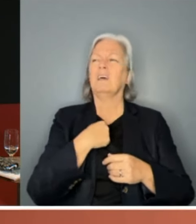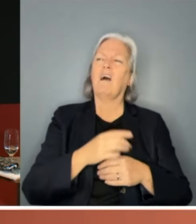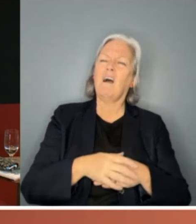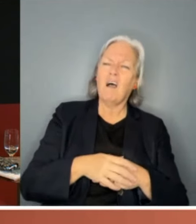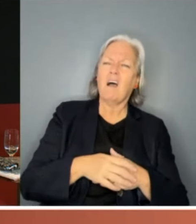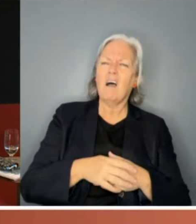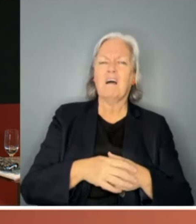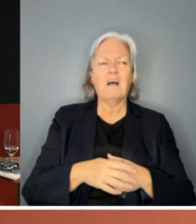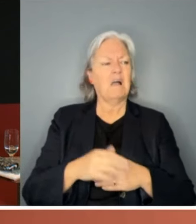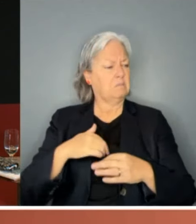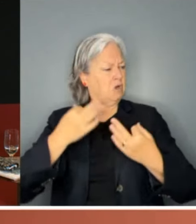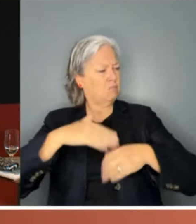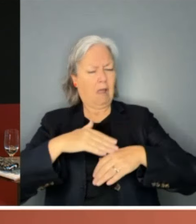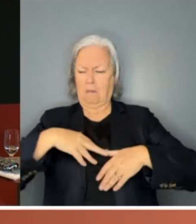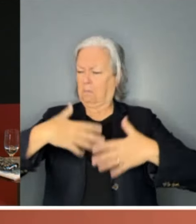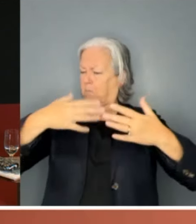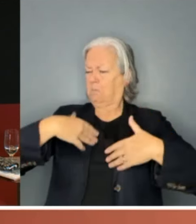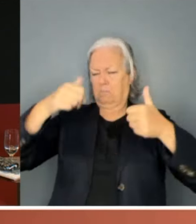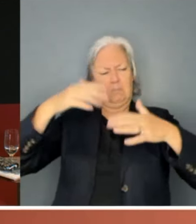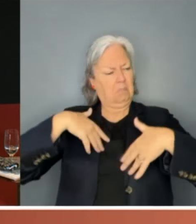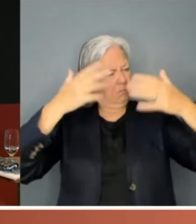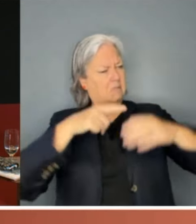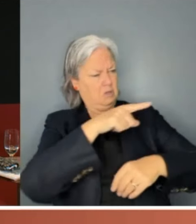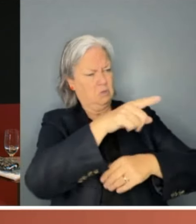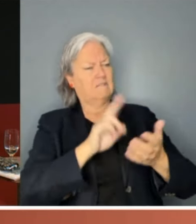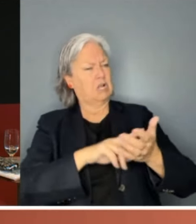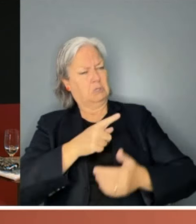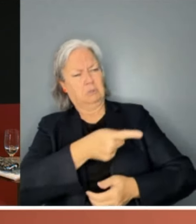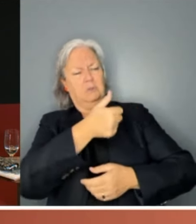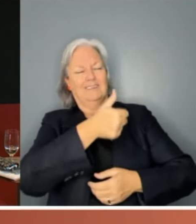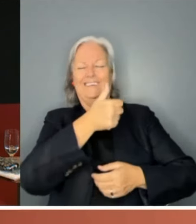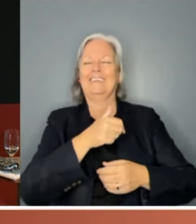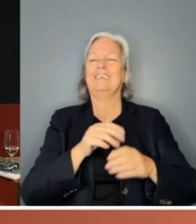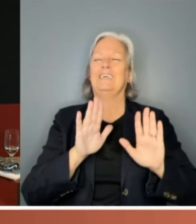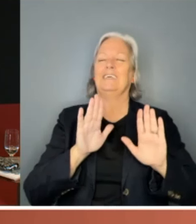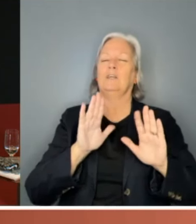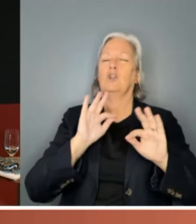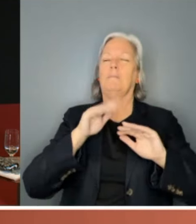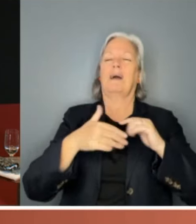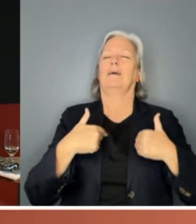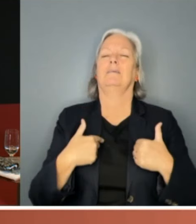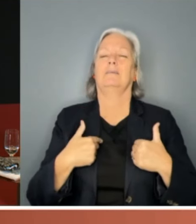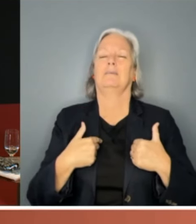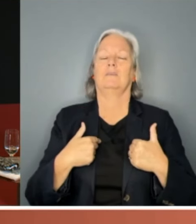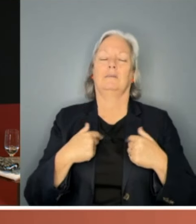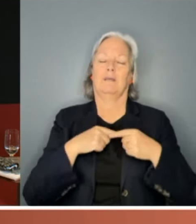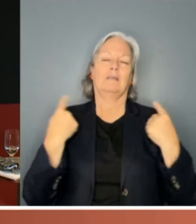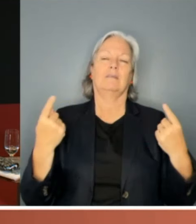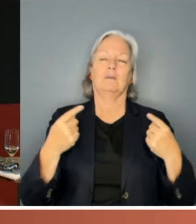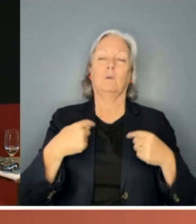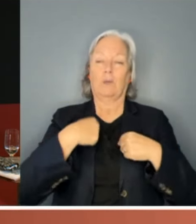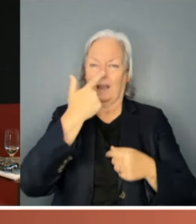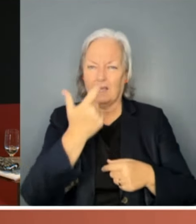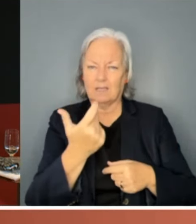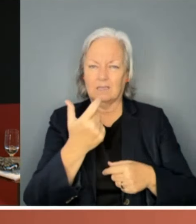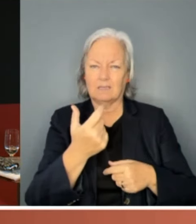problem. I made it. Virginia, you made it. It's not actually about us. It's not about us. You know, we're lucky. And